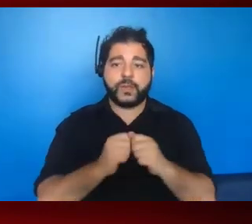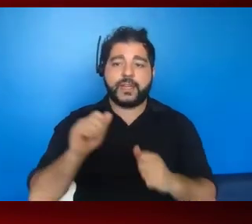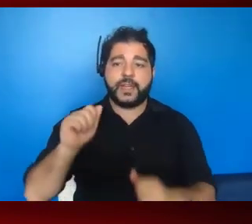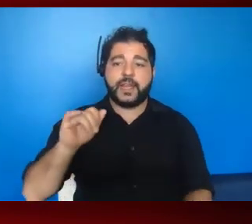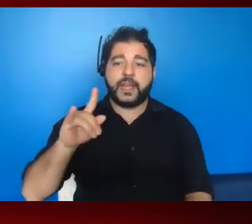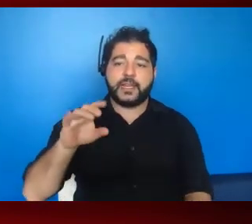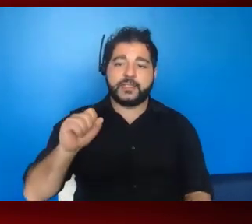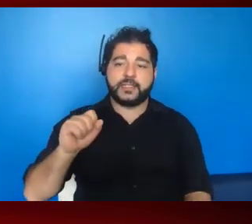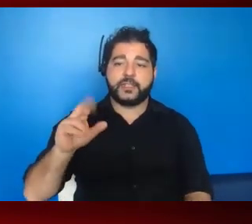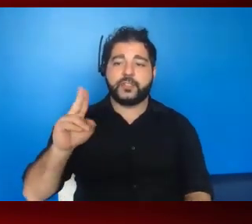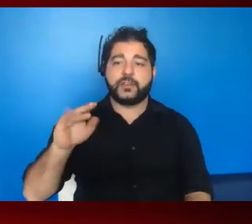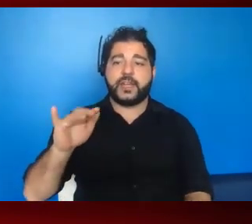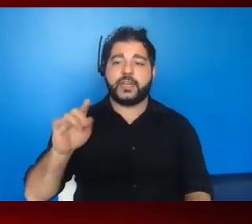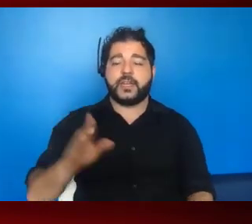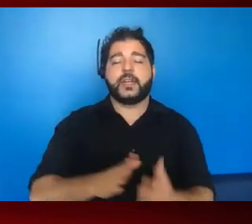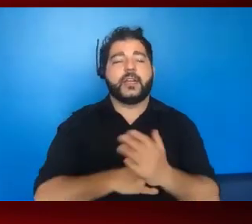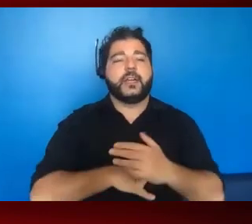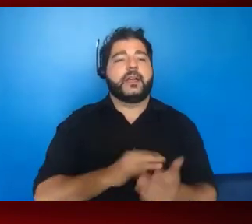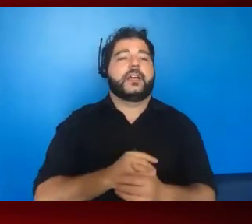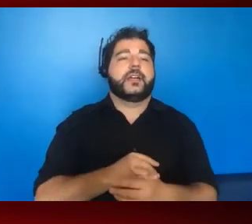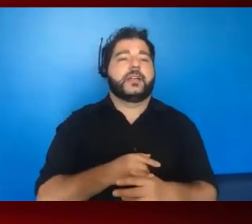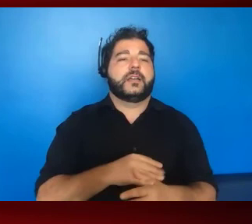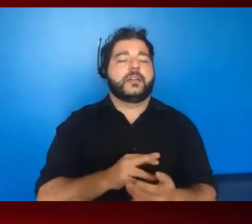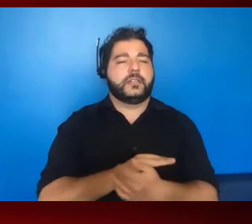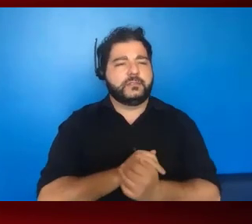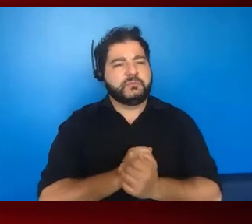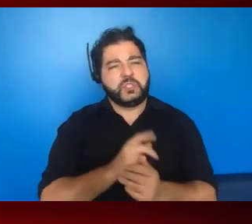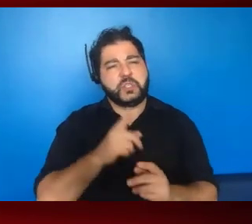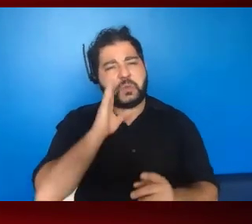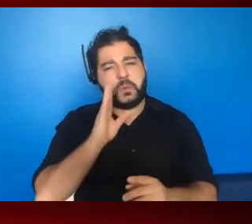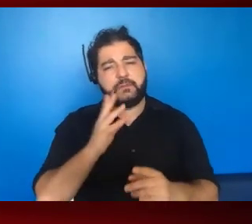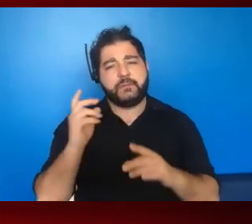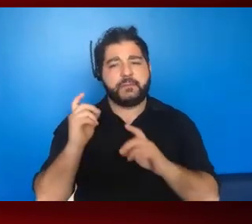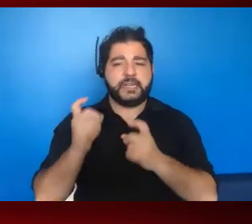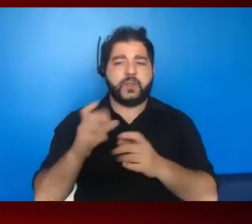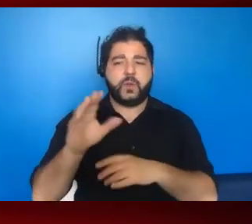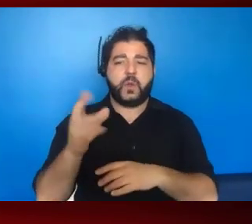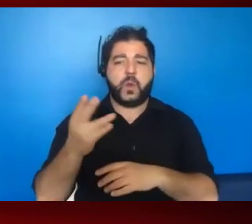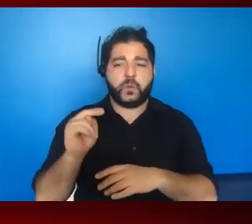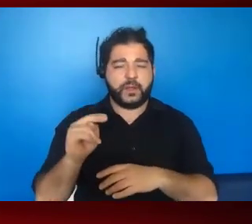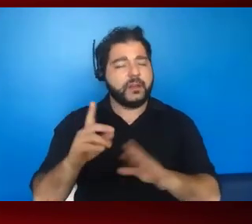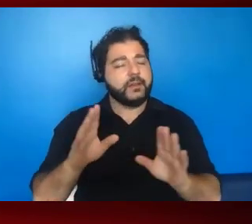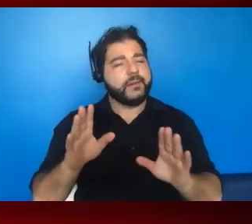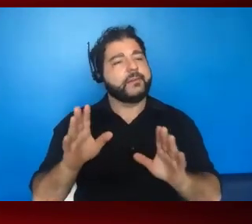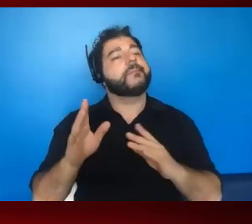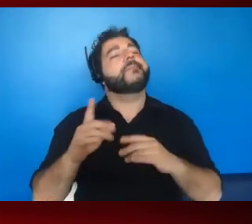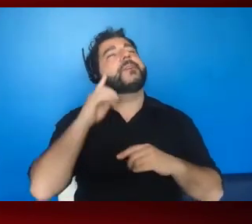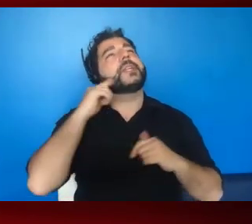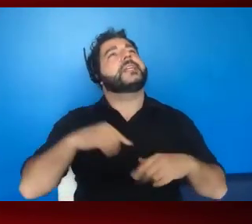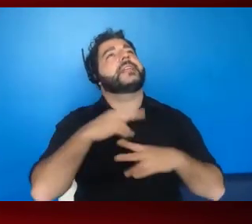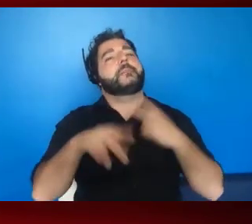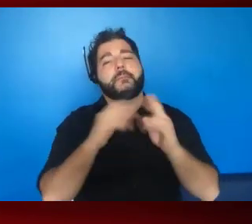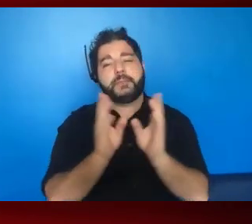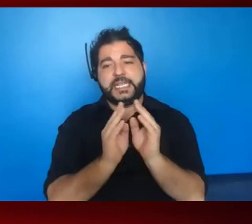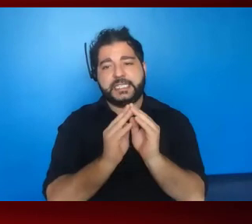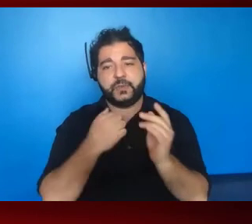try something else. Um, and, and you'll get your own. I would just say for these meetings, sometimes we do